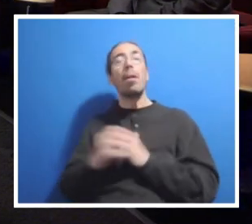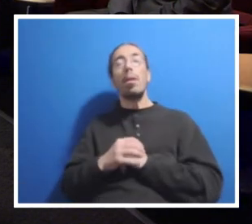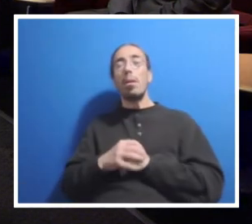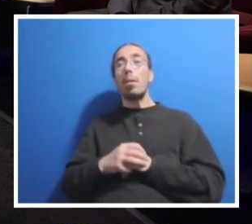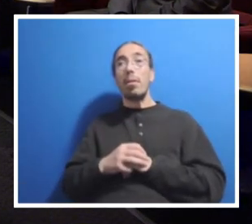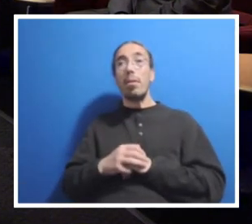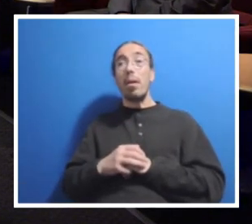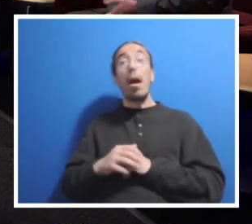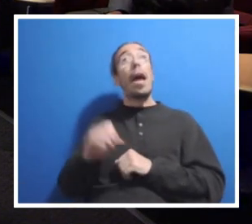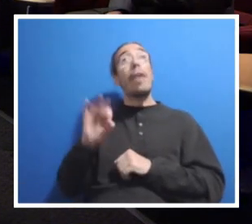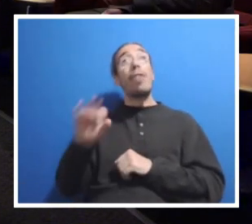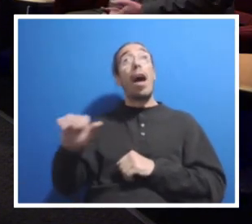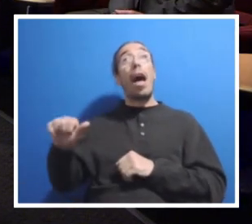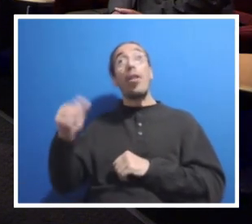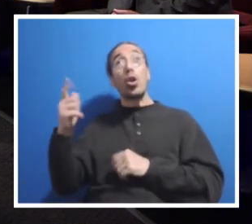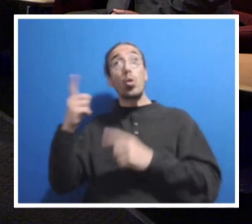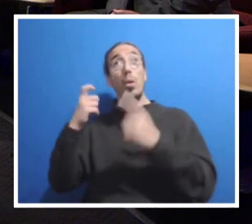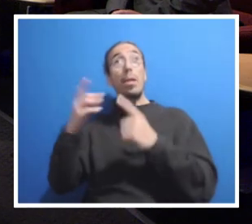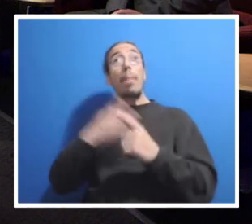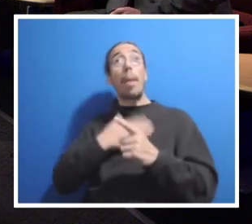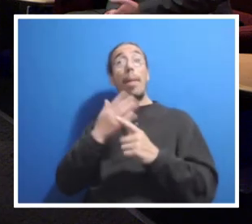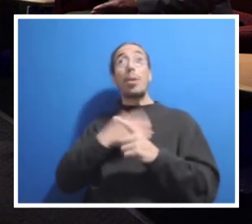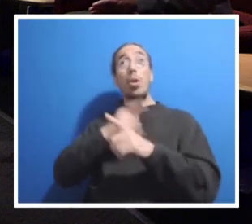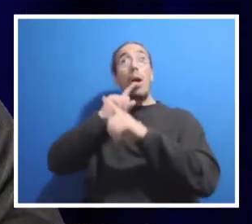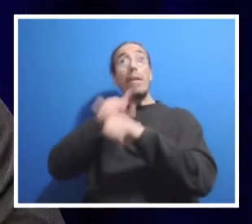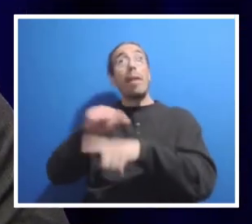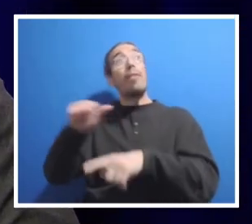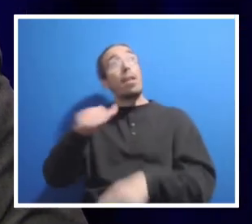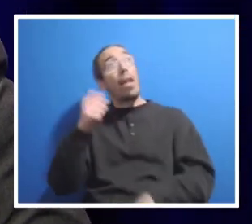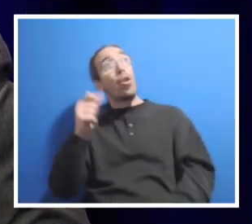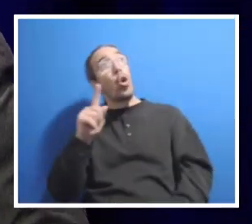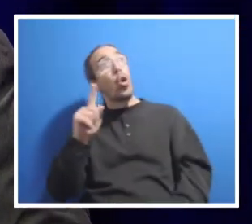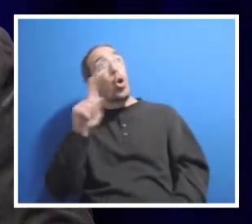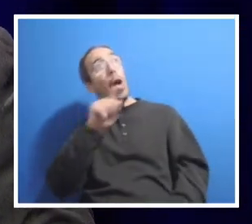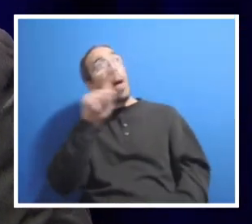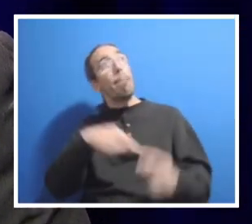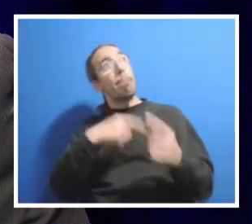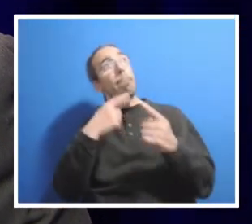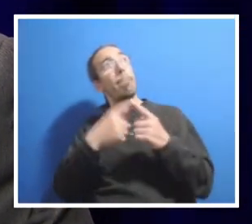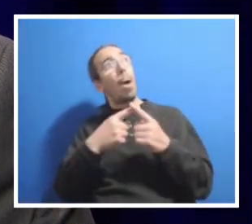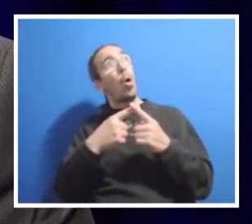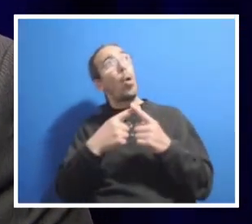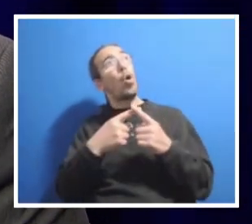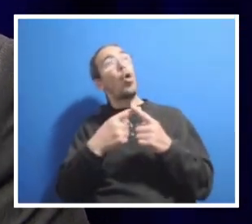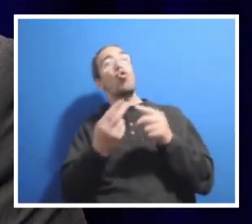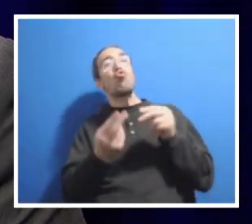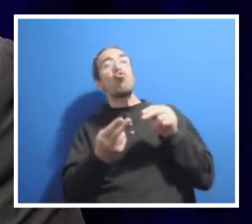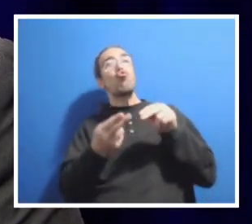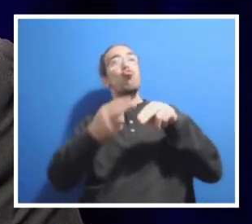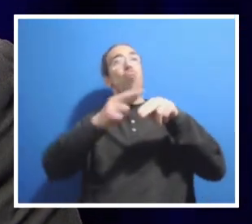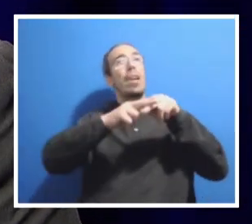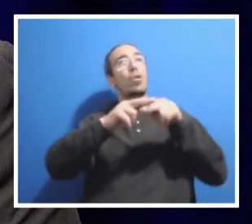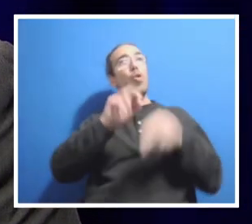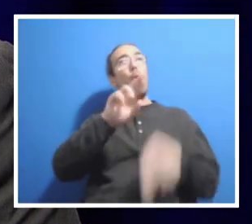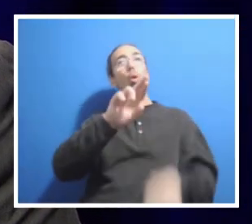I'm happy to address. Yes. We do have another question specifically about raises and inflation. It was noted by several people that submitted